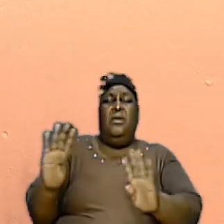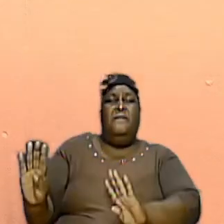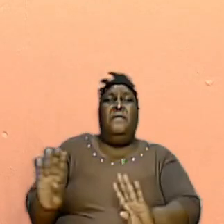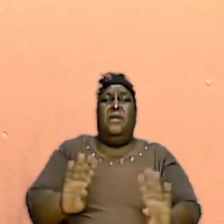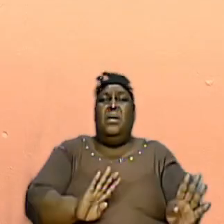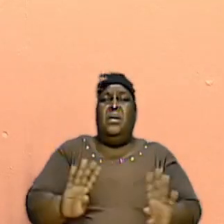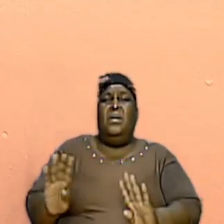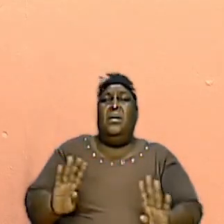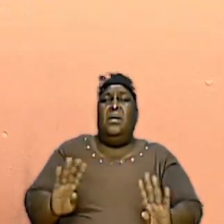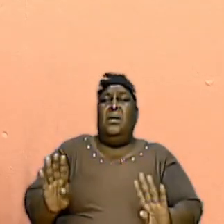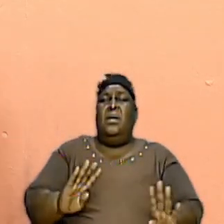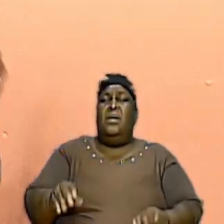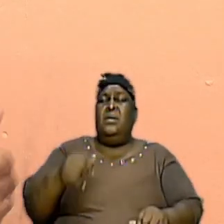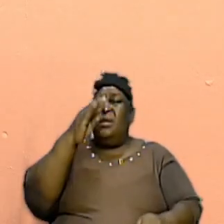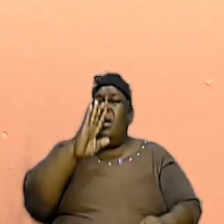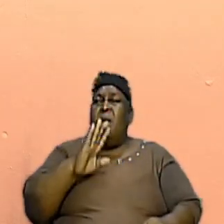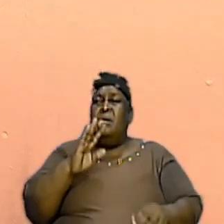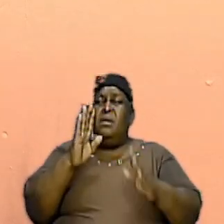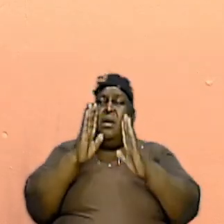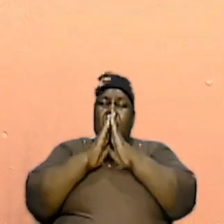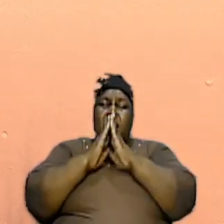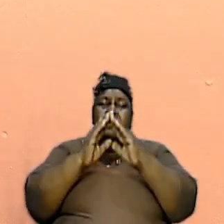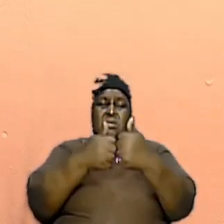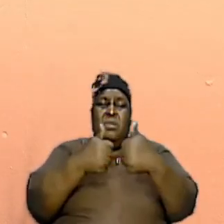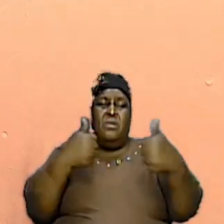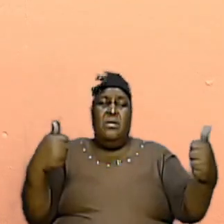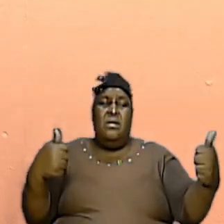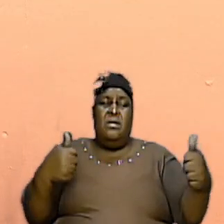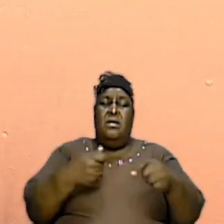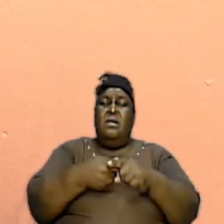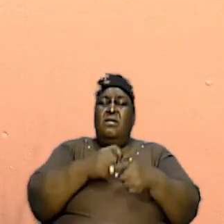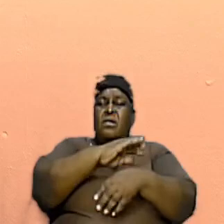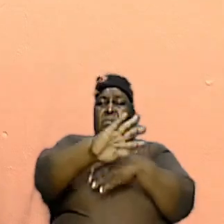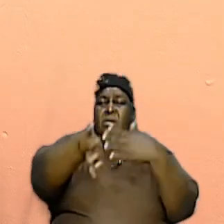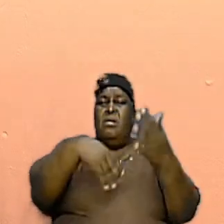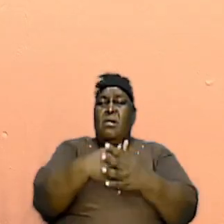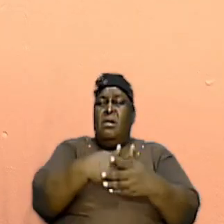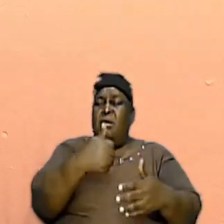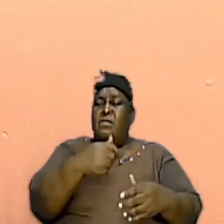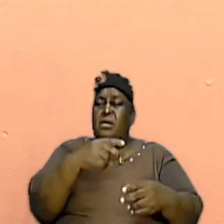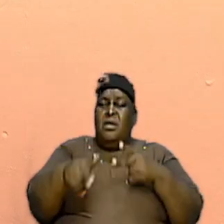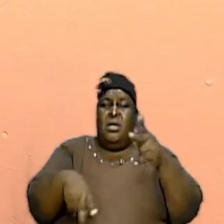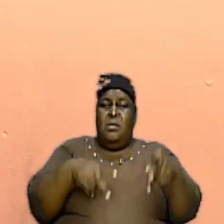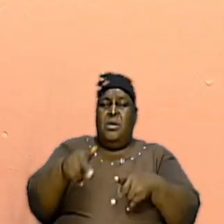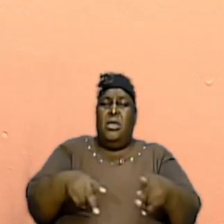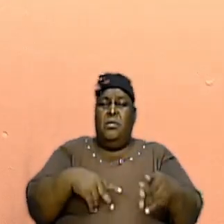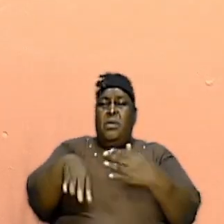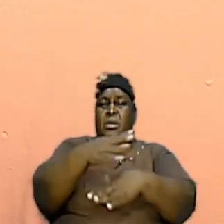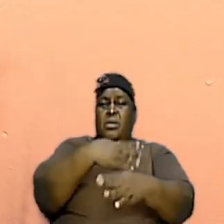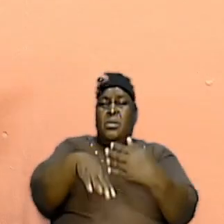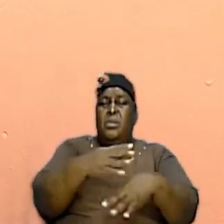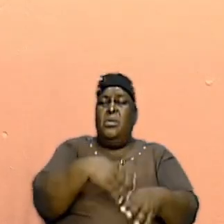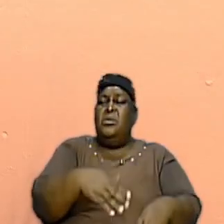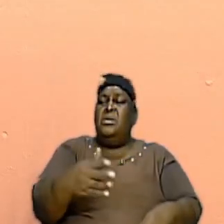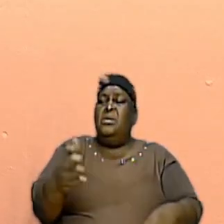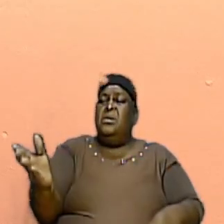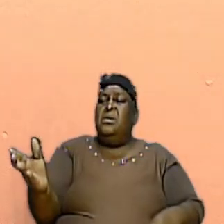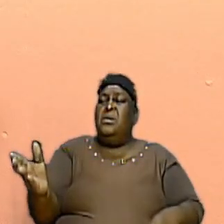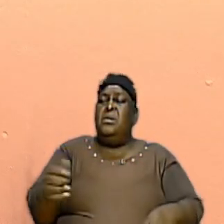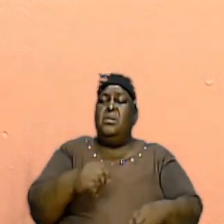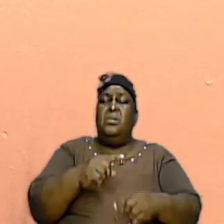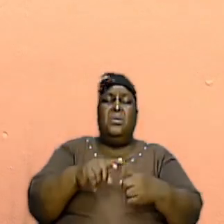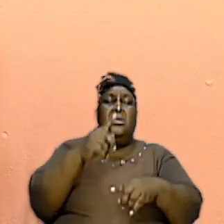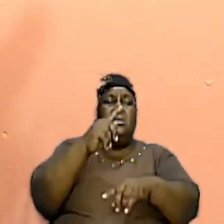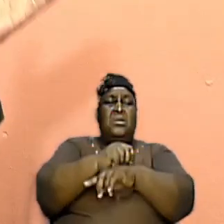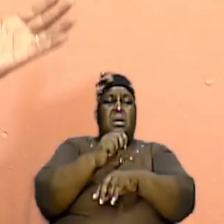fact that God asked them to separate themselves from all the other people around them, when the tabernacle was set up, others would be looking on